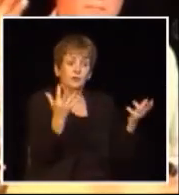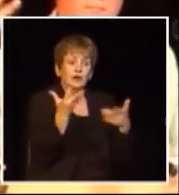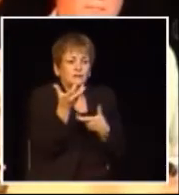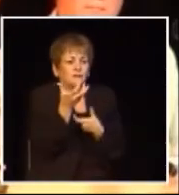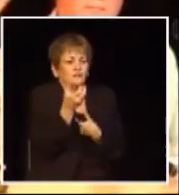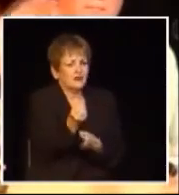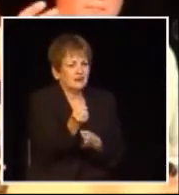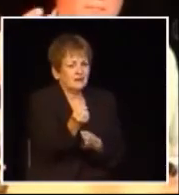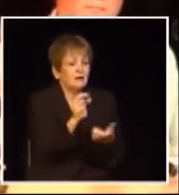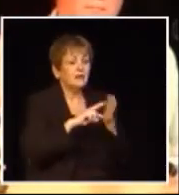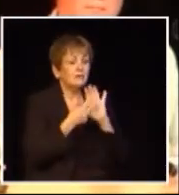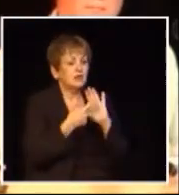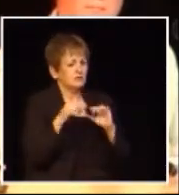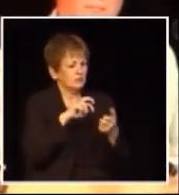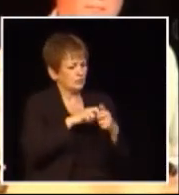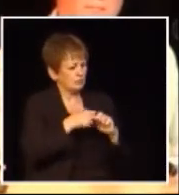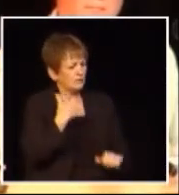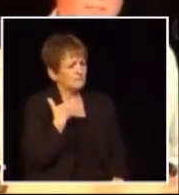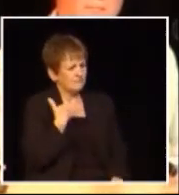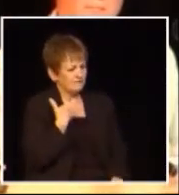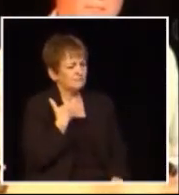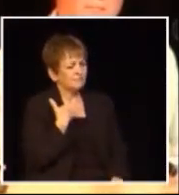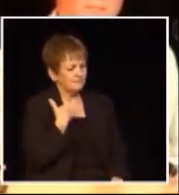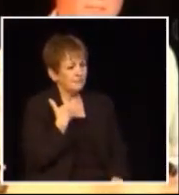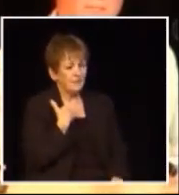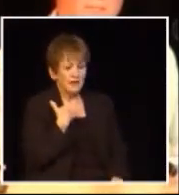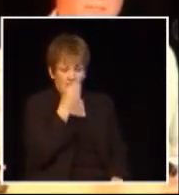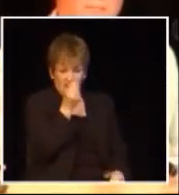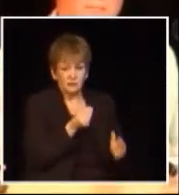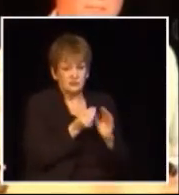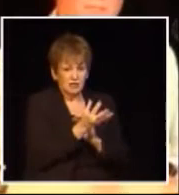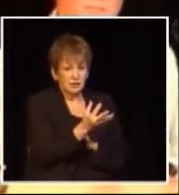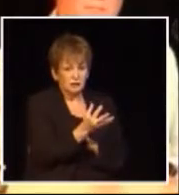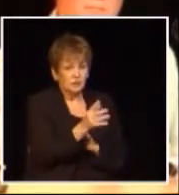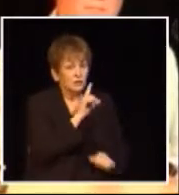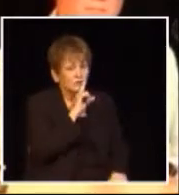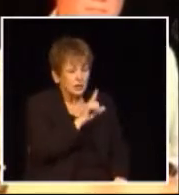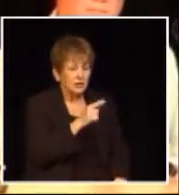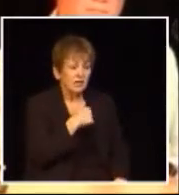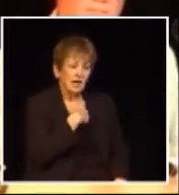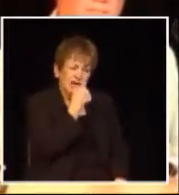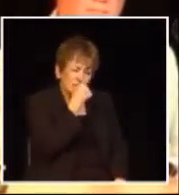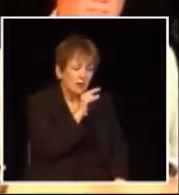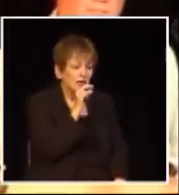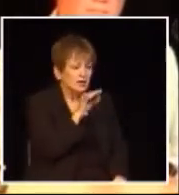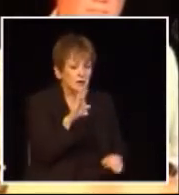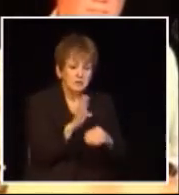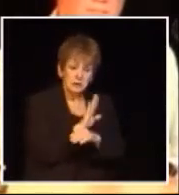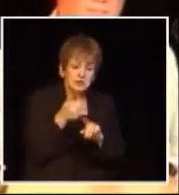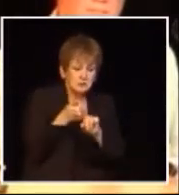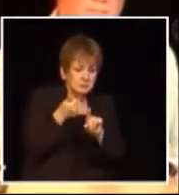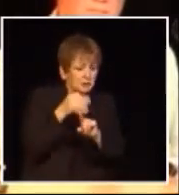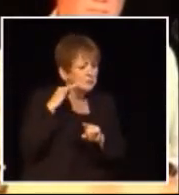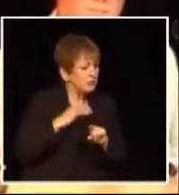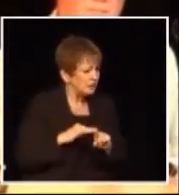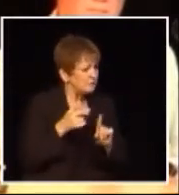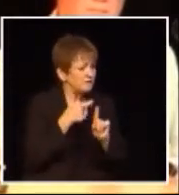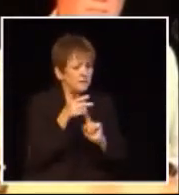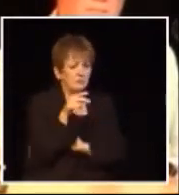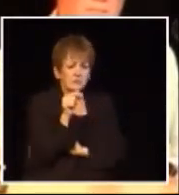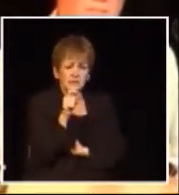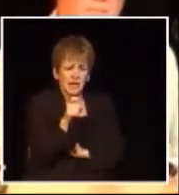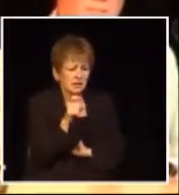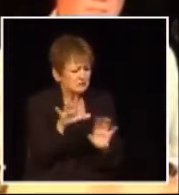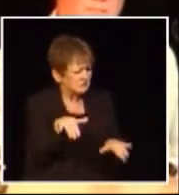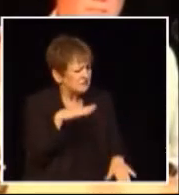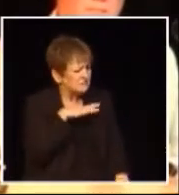it's all about trust so we have a problem now I'll tell you I don't mind a business